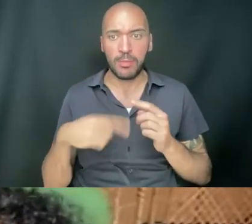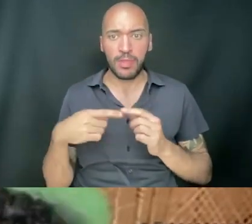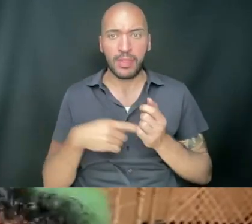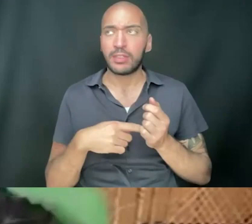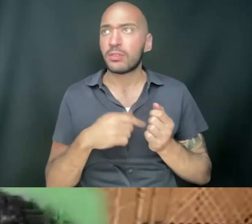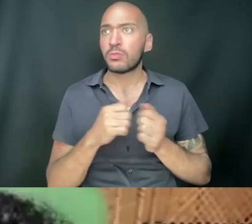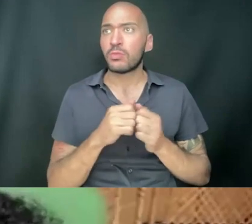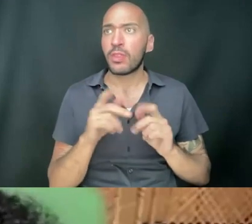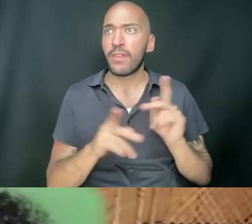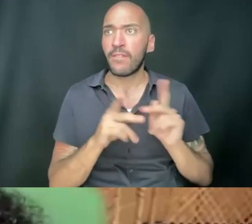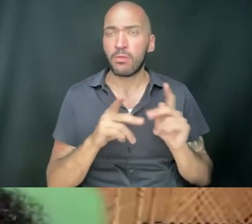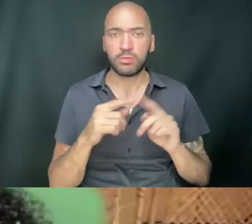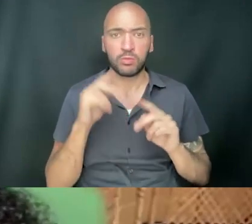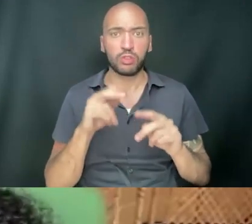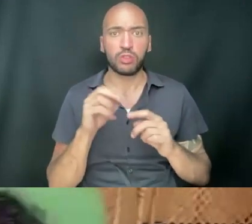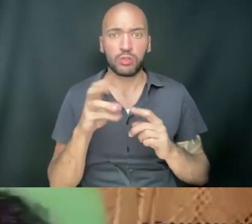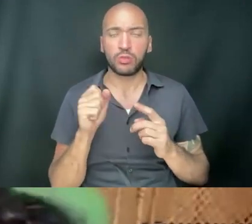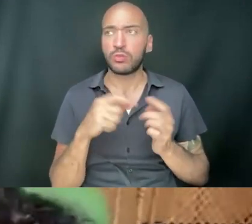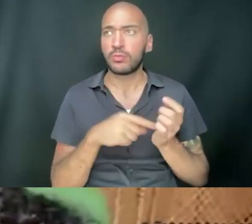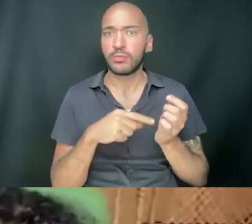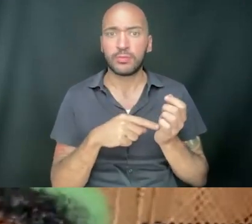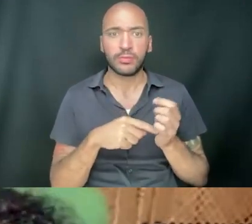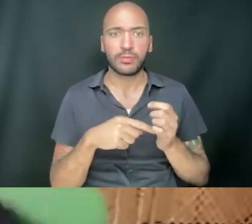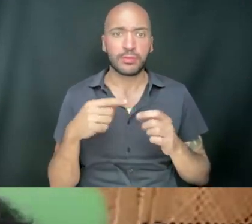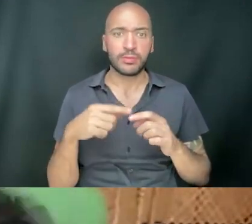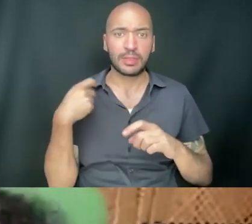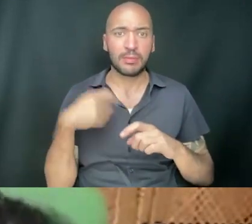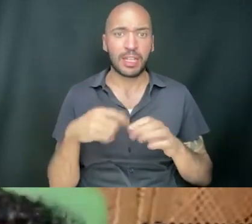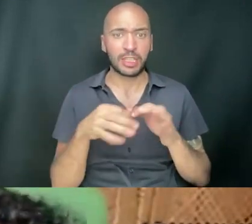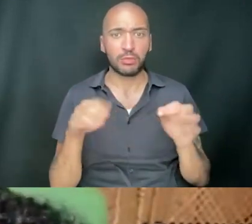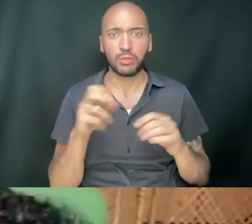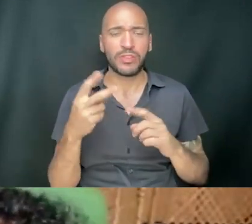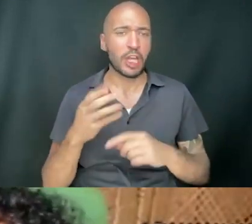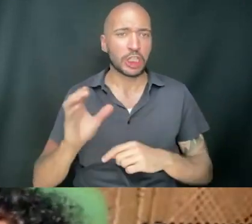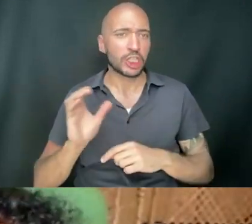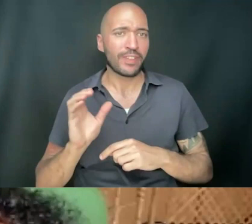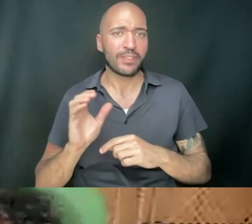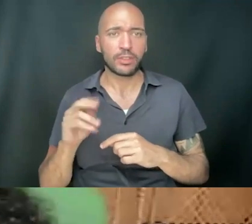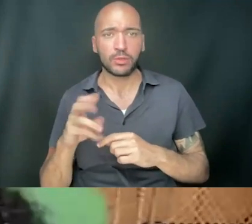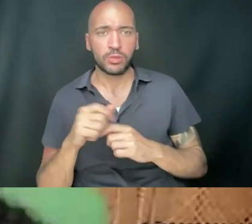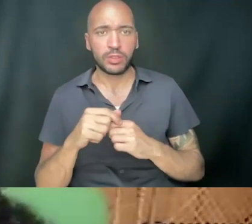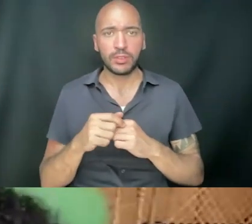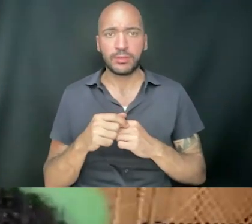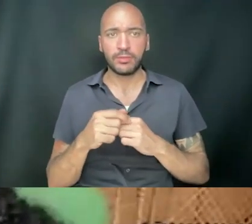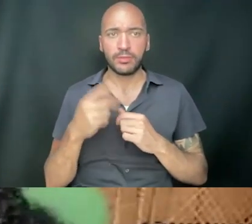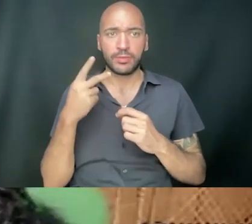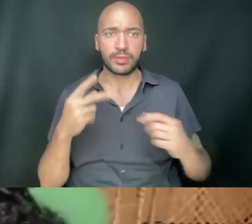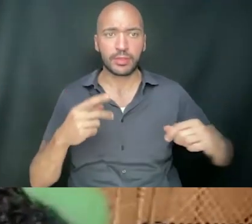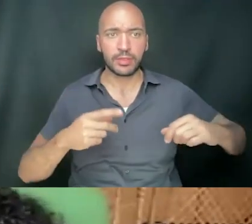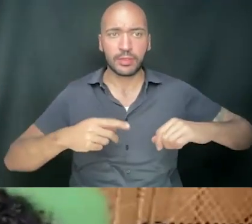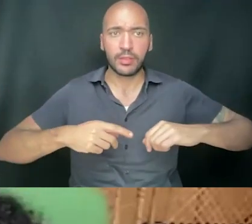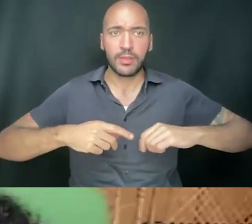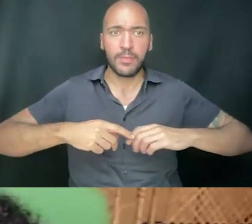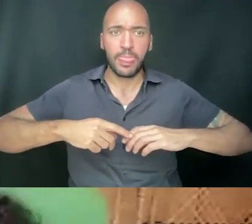folks. They were watching the news and Spanish language news, super conservative, right? And seeing a particular kind